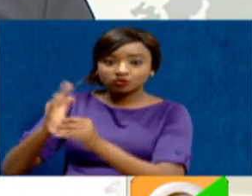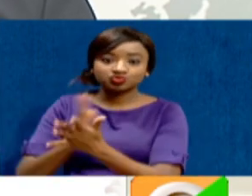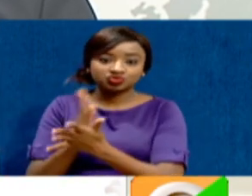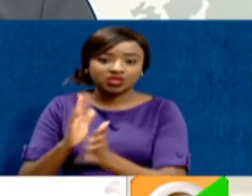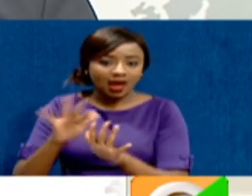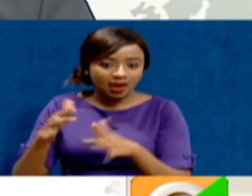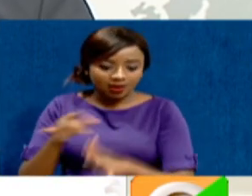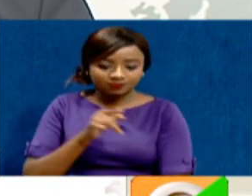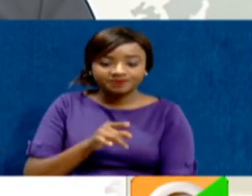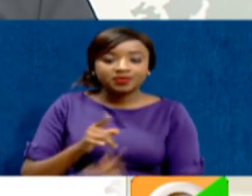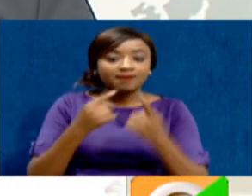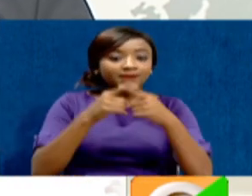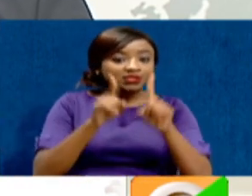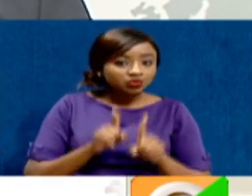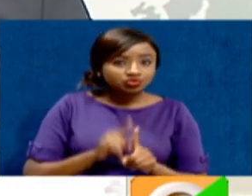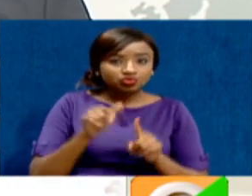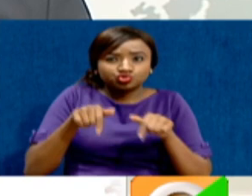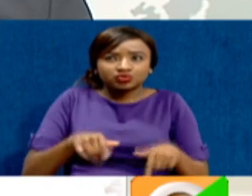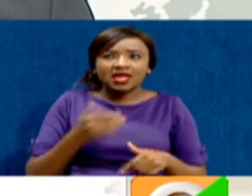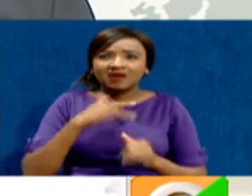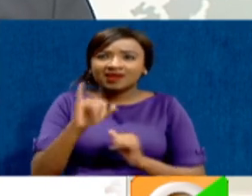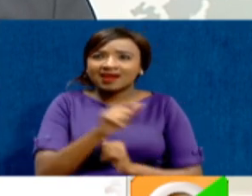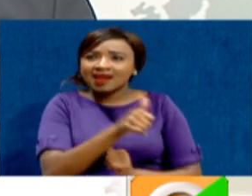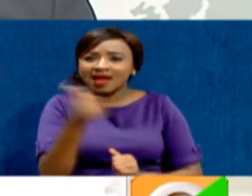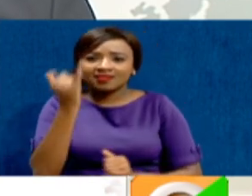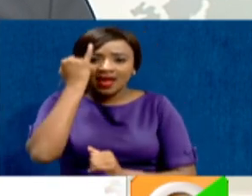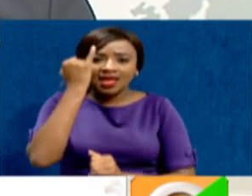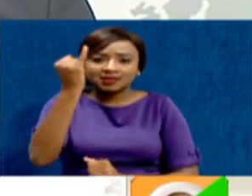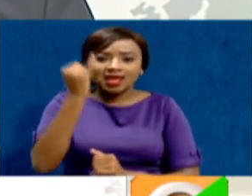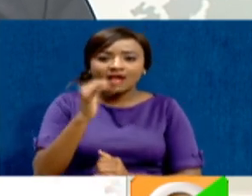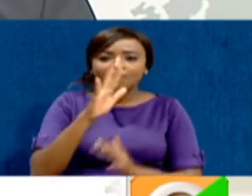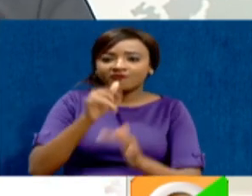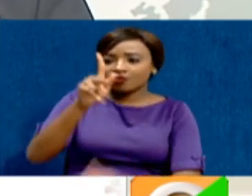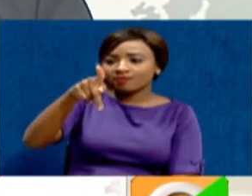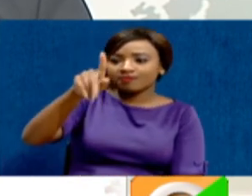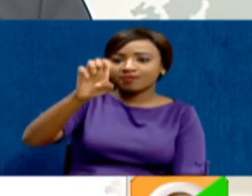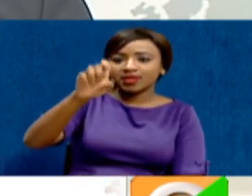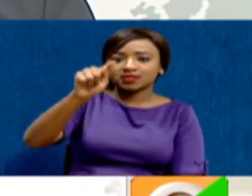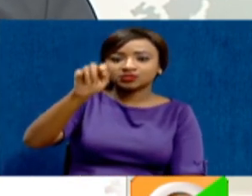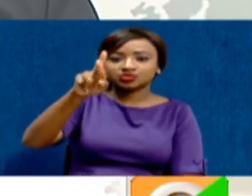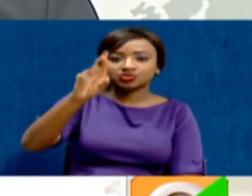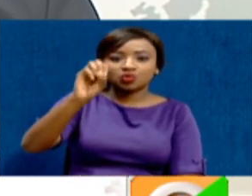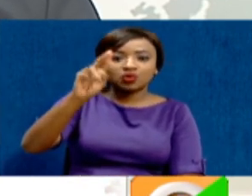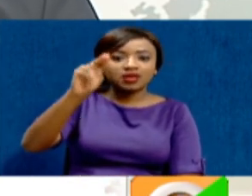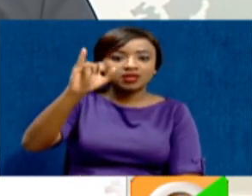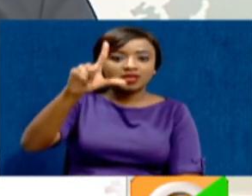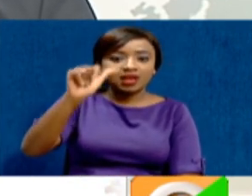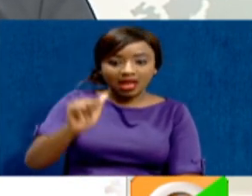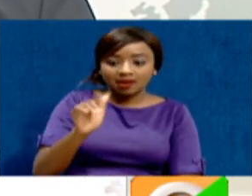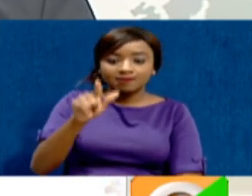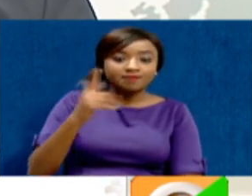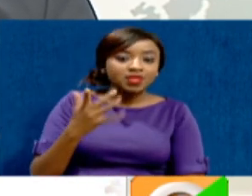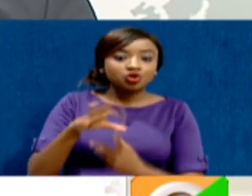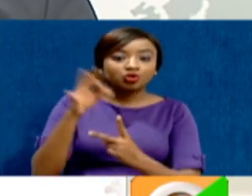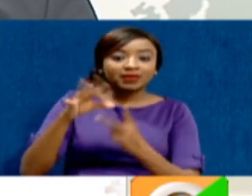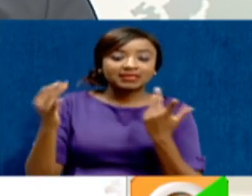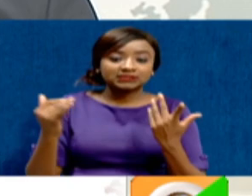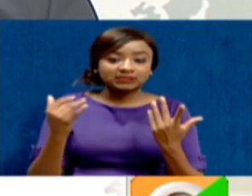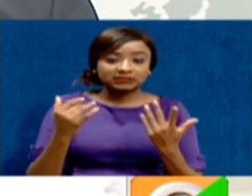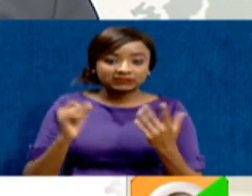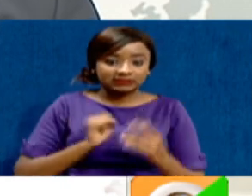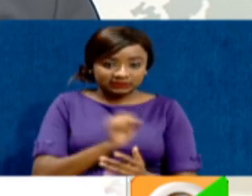an amendment that was on the floor of the House today by Senator Petronila Ware, the nominated senator. She was proposing that